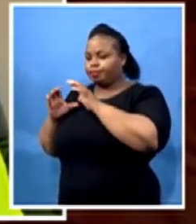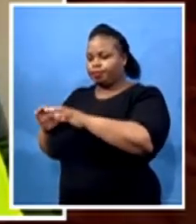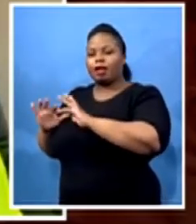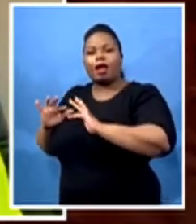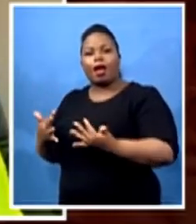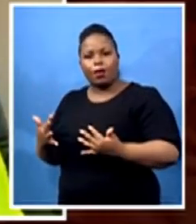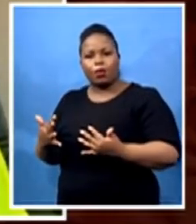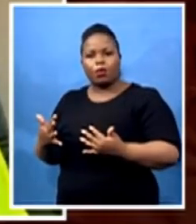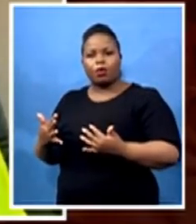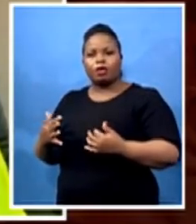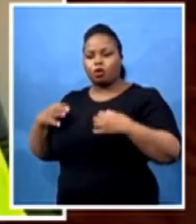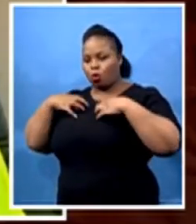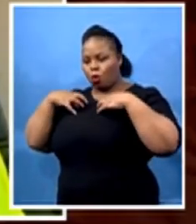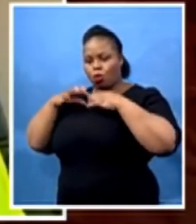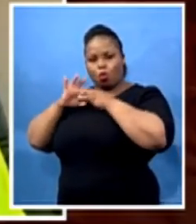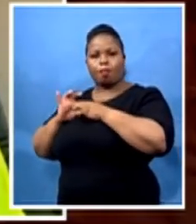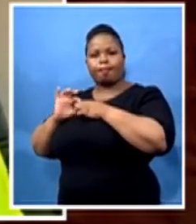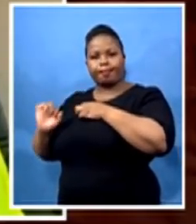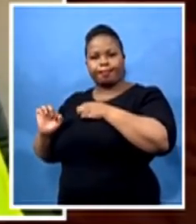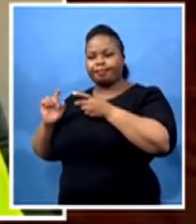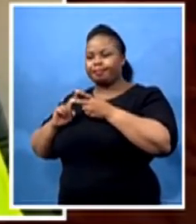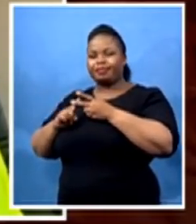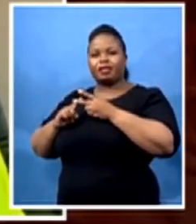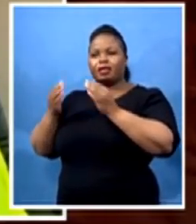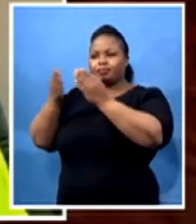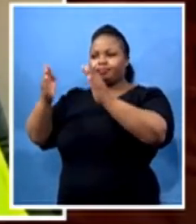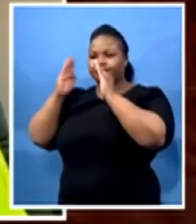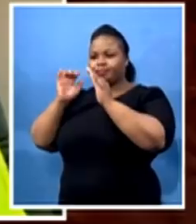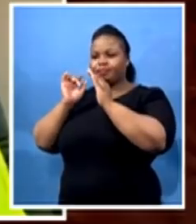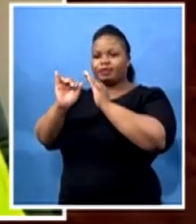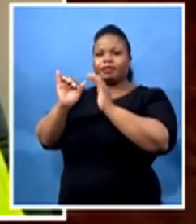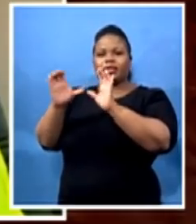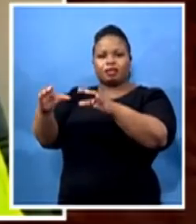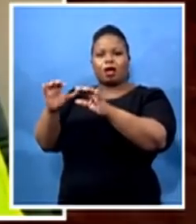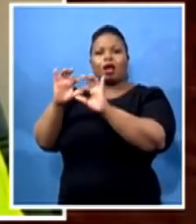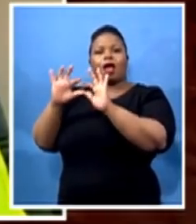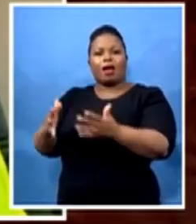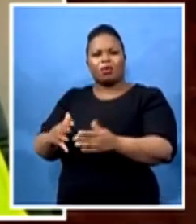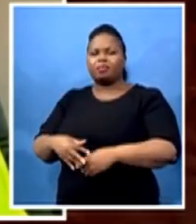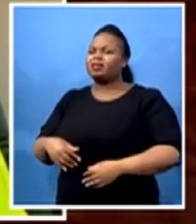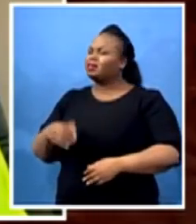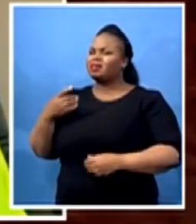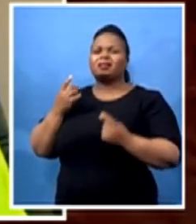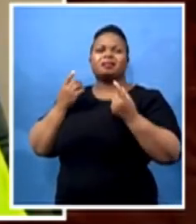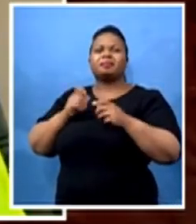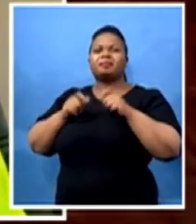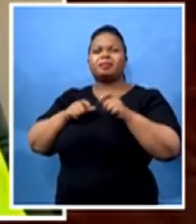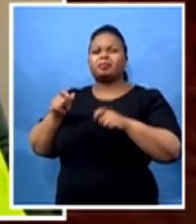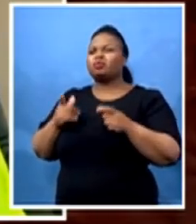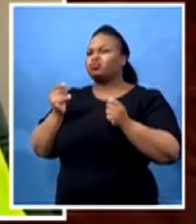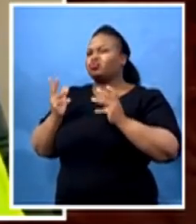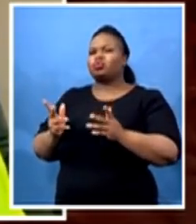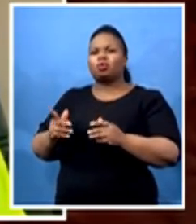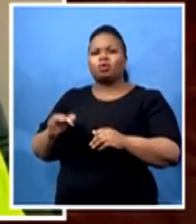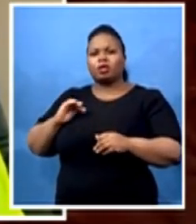how you can quarantine yourself. Our African people have been doing this. When a woman gives birth, there will be a rendezvous where she